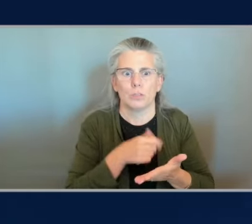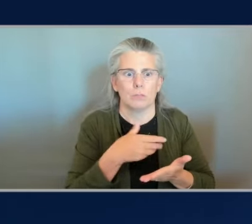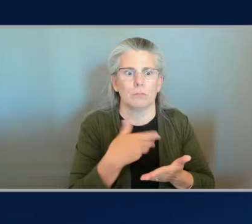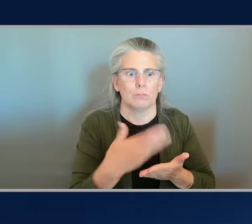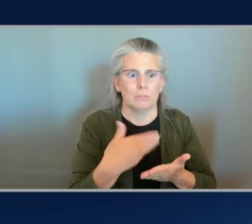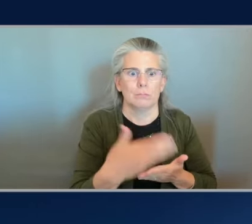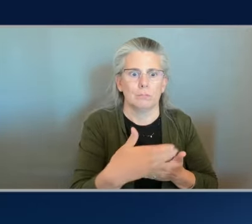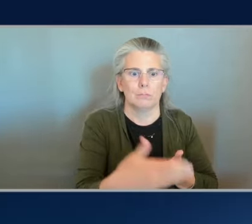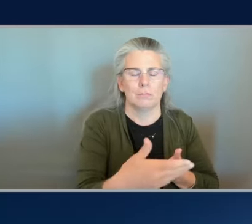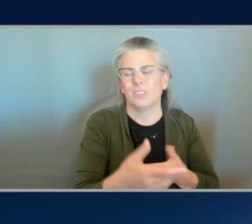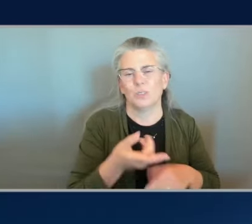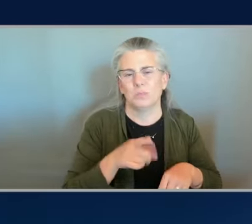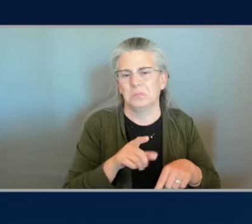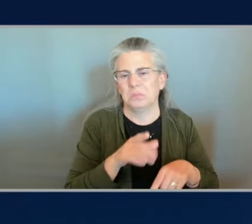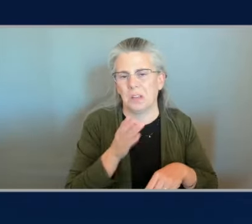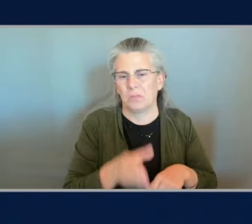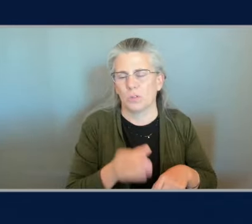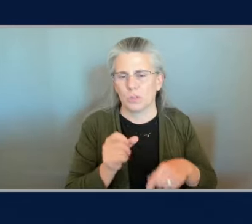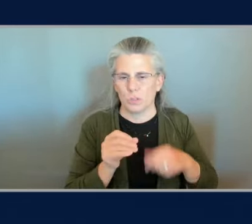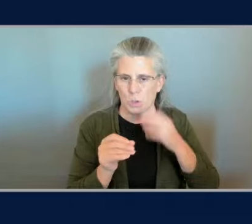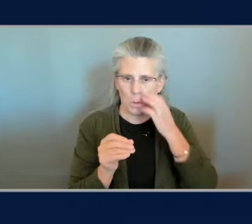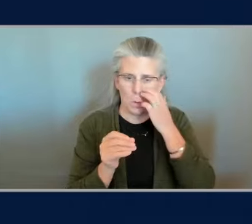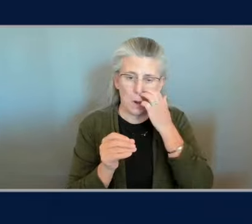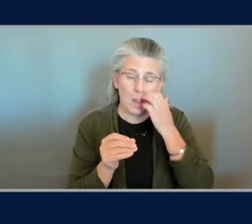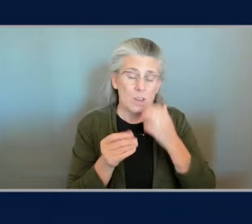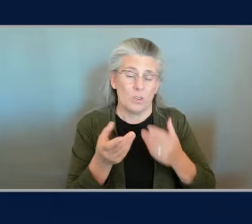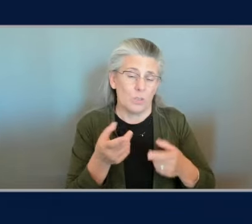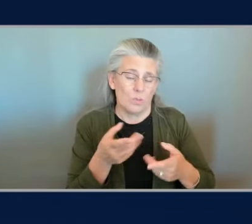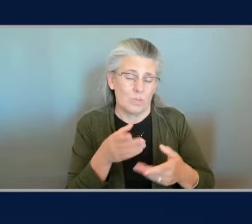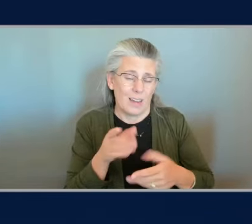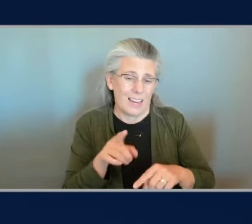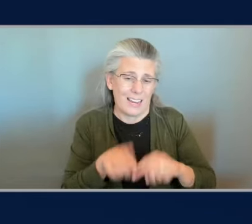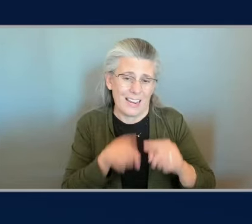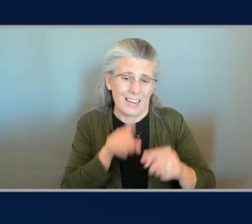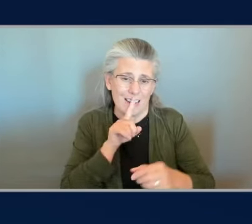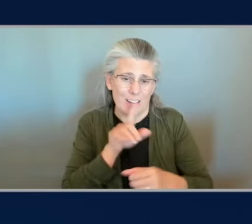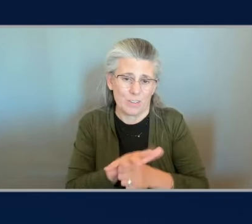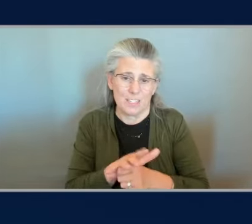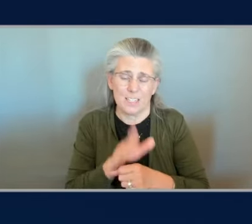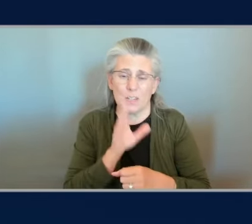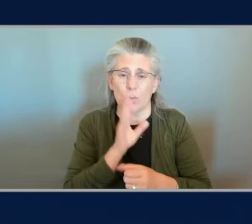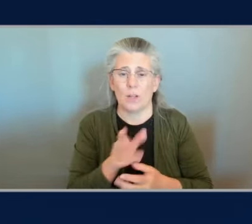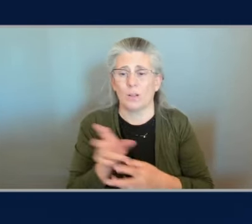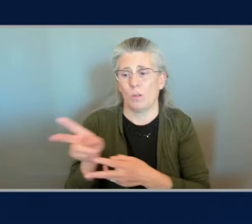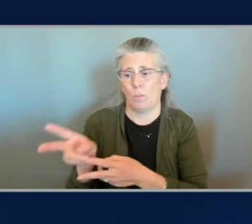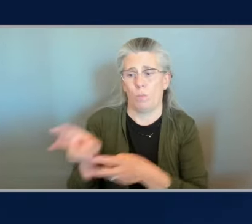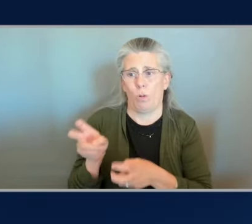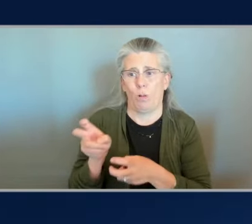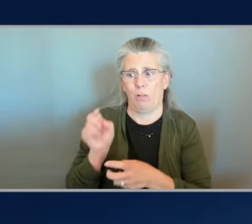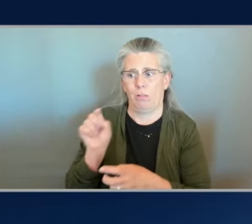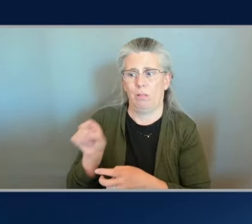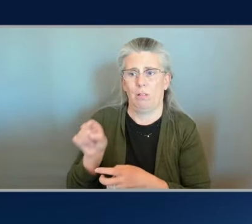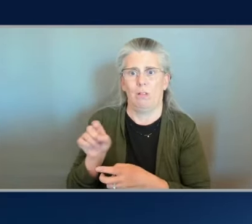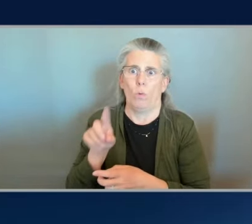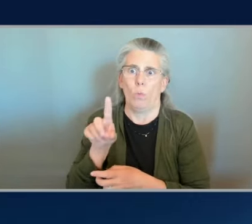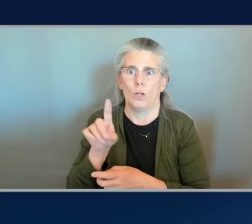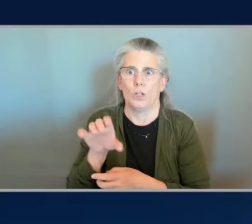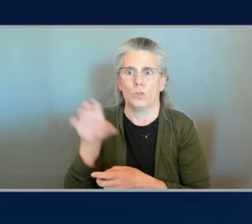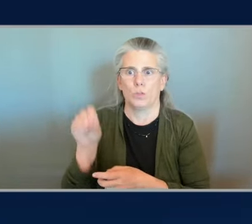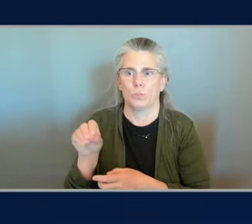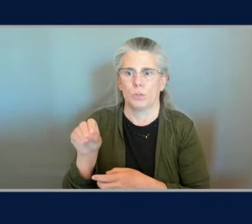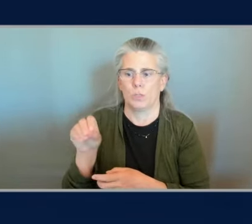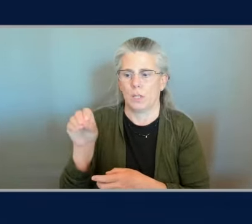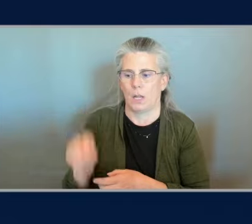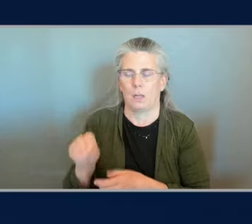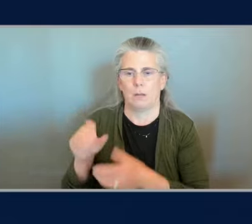so it also i can't ever guarantee that it's going to pull out 100 of the mentions of a place so the answer is it's tricky but we're working